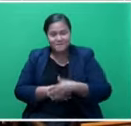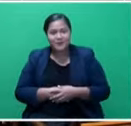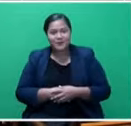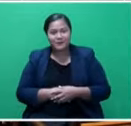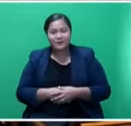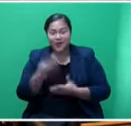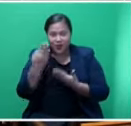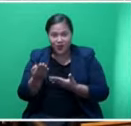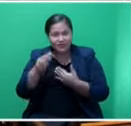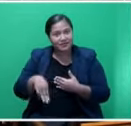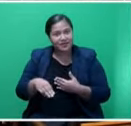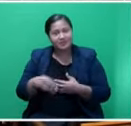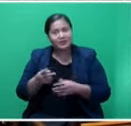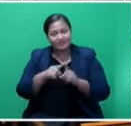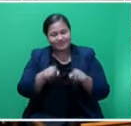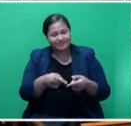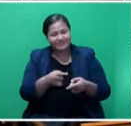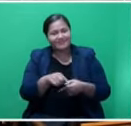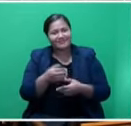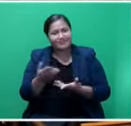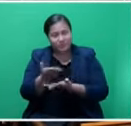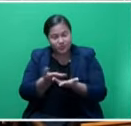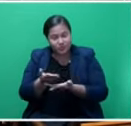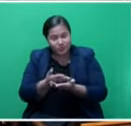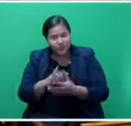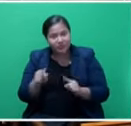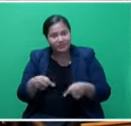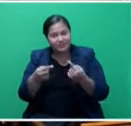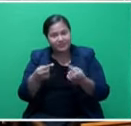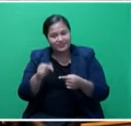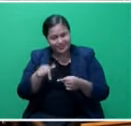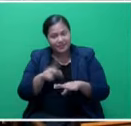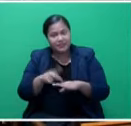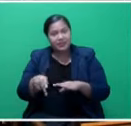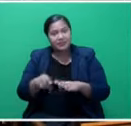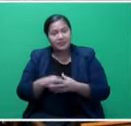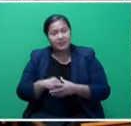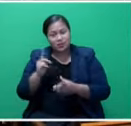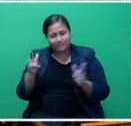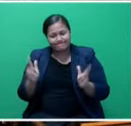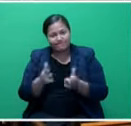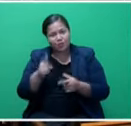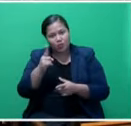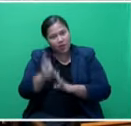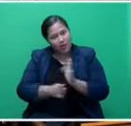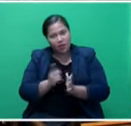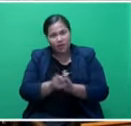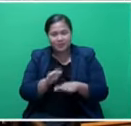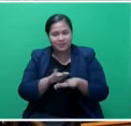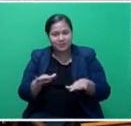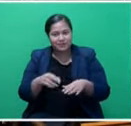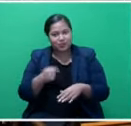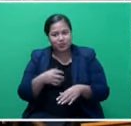Honourable Members, pursuant to the resolution of Parliament, debate will be limited to one hour. I